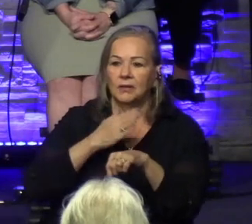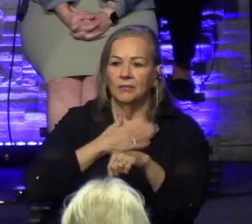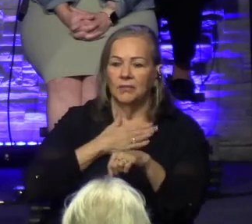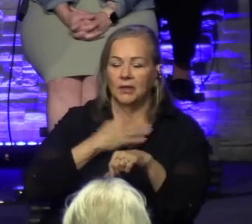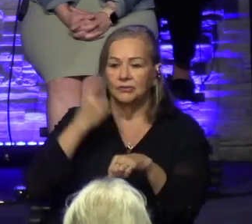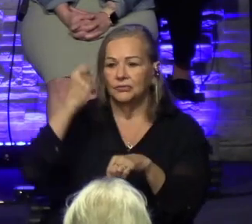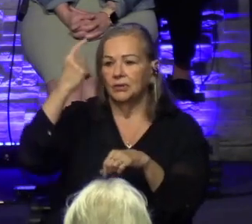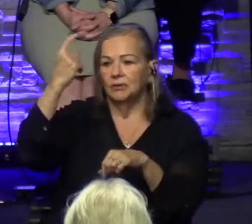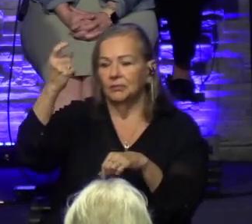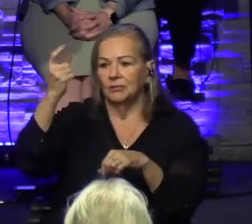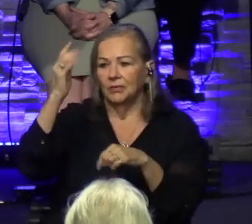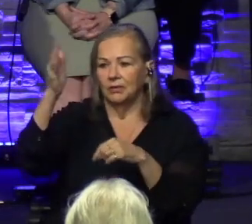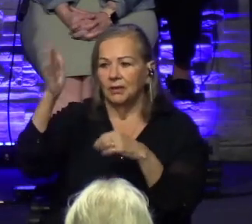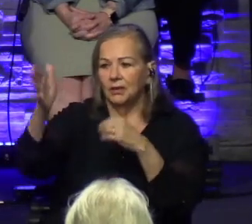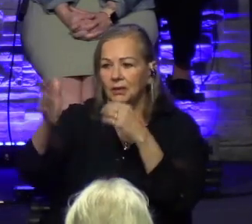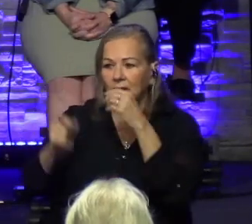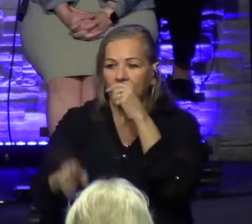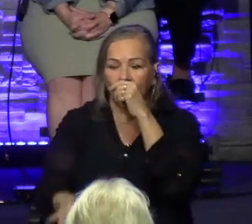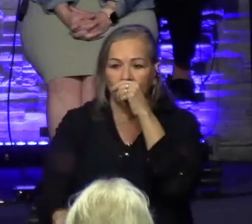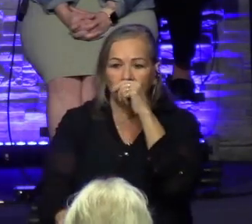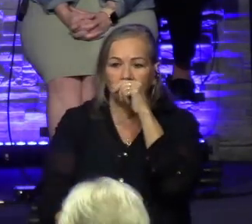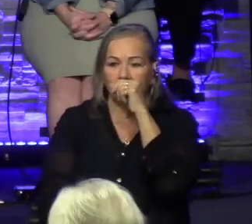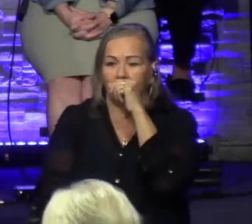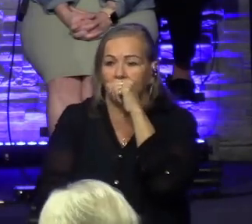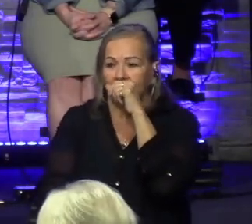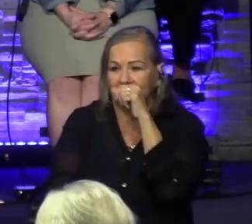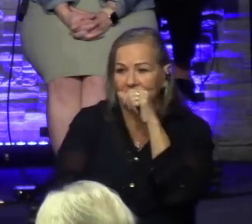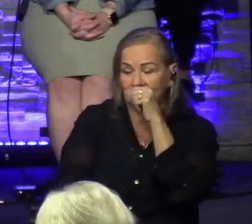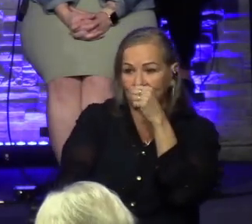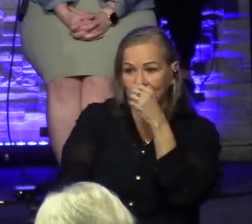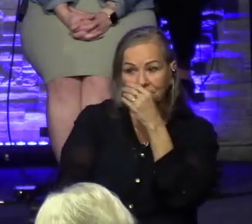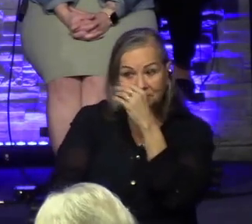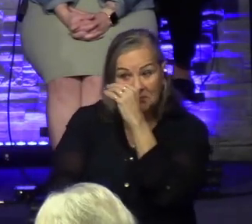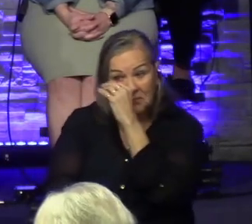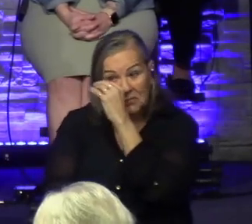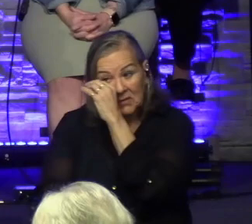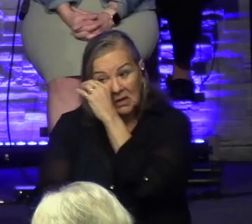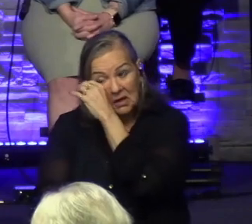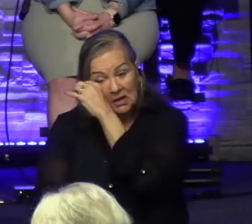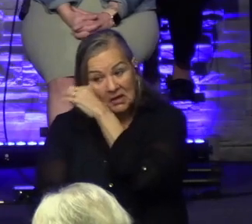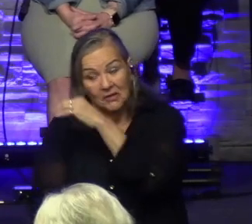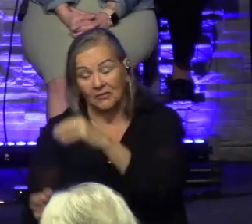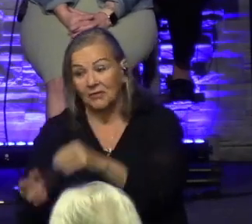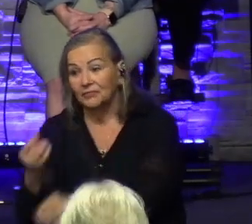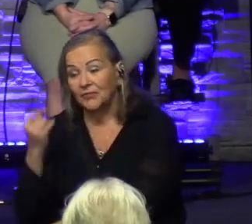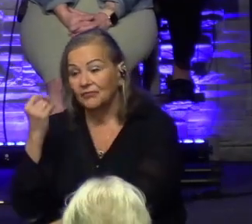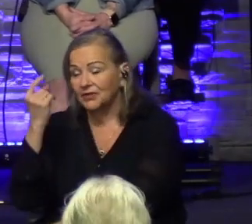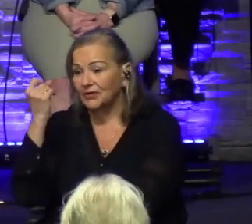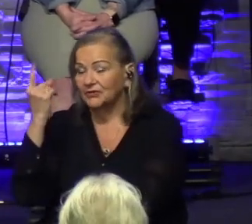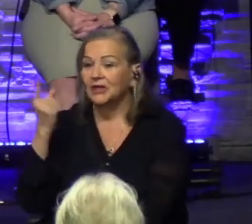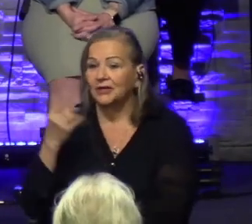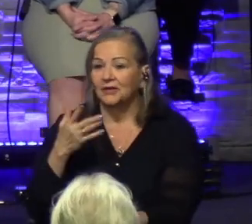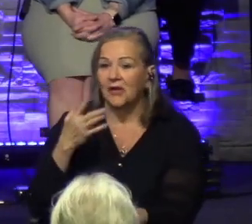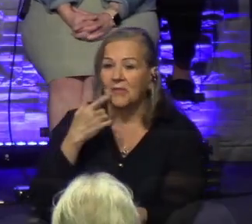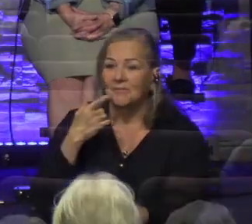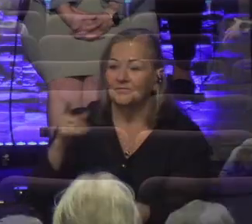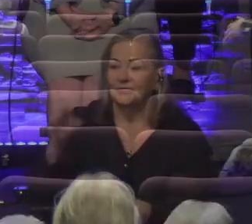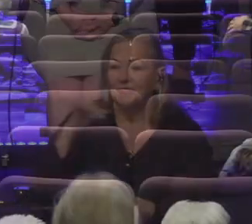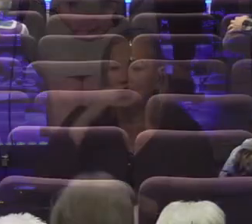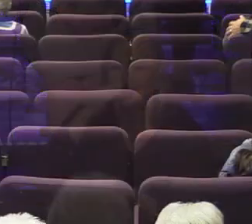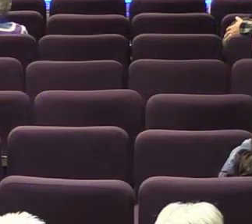let me tell you again, you didn't understand it. My hope and my dream, one day,